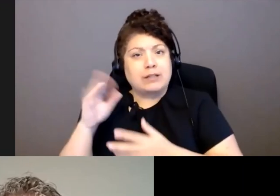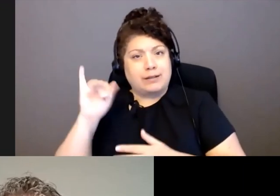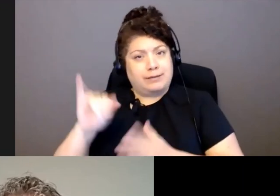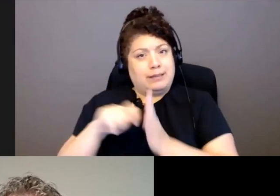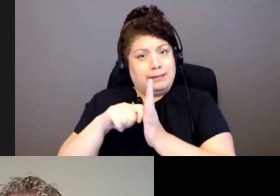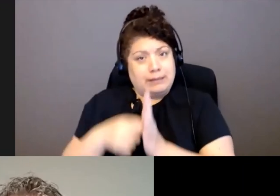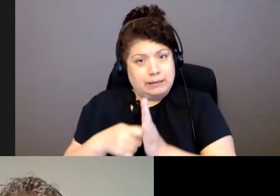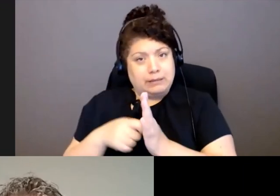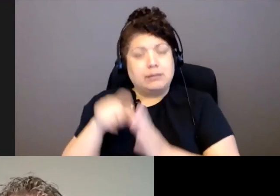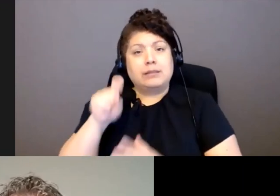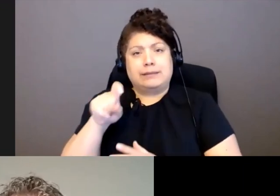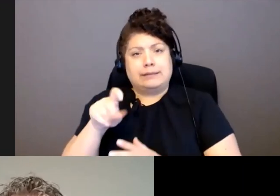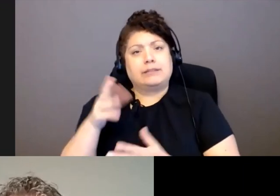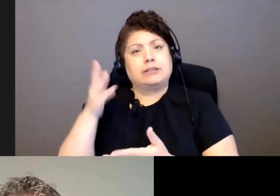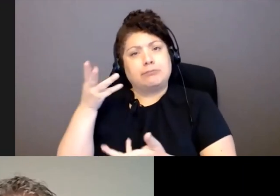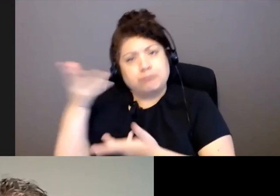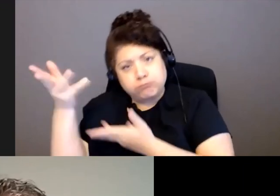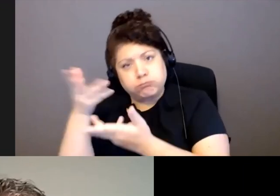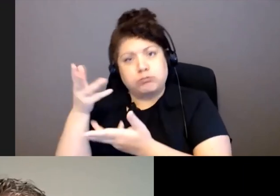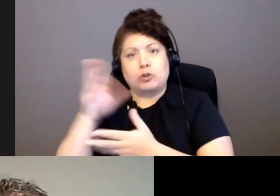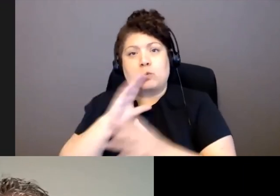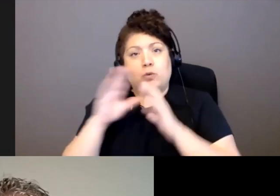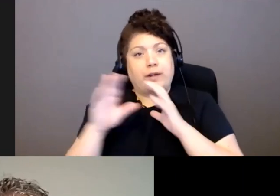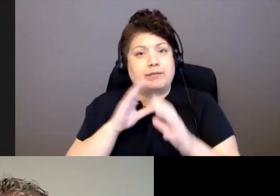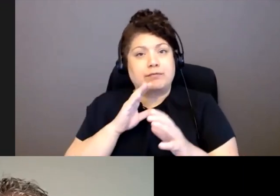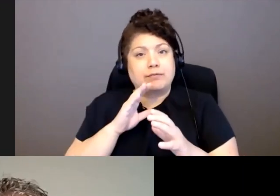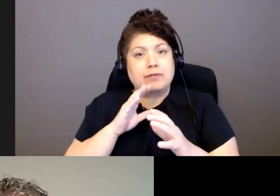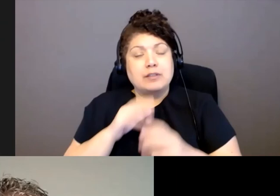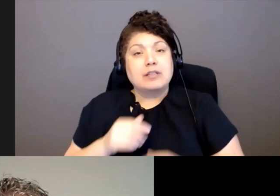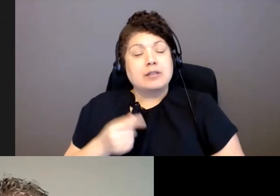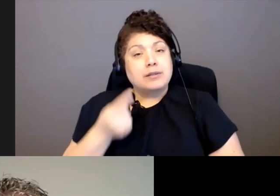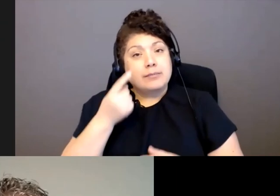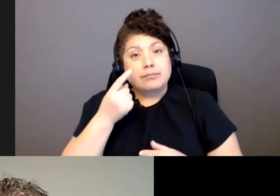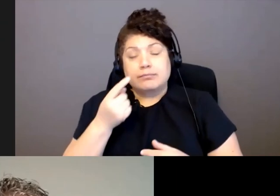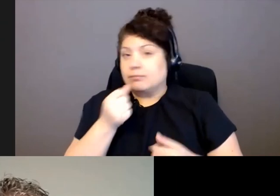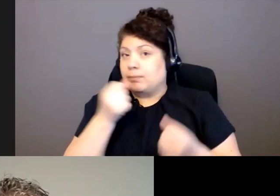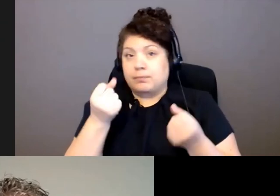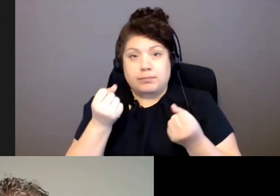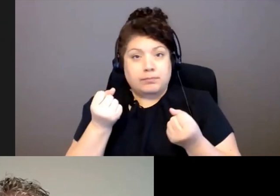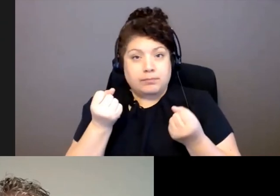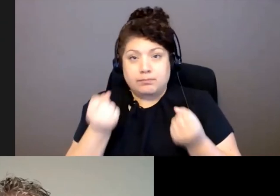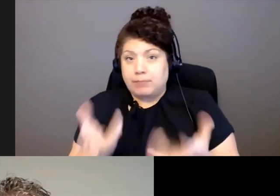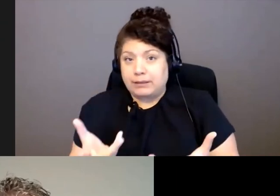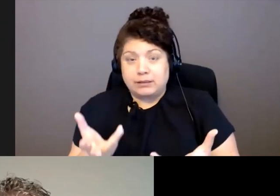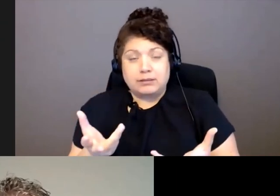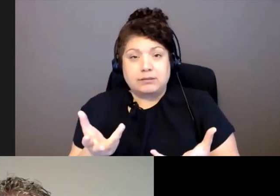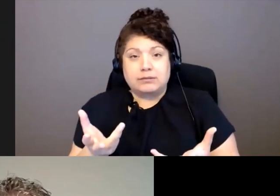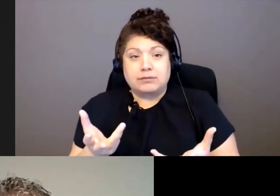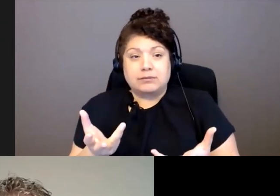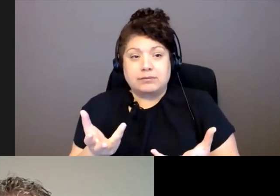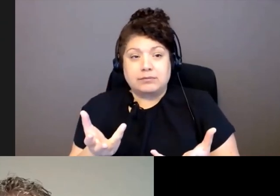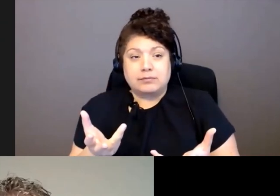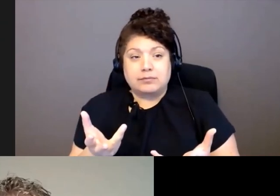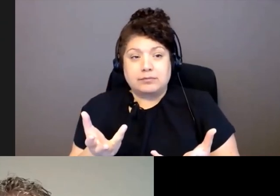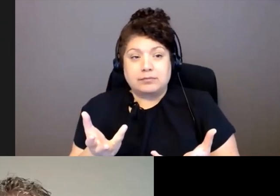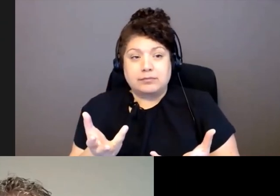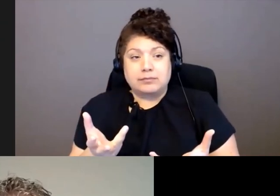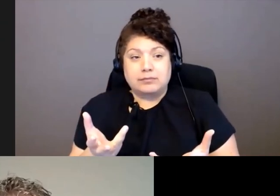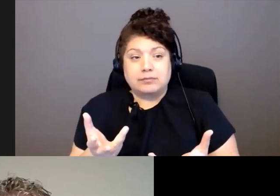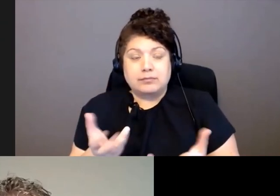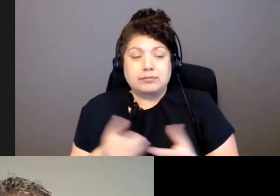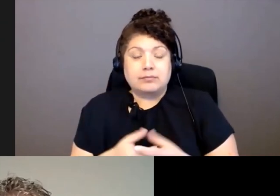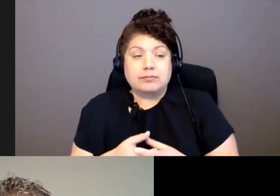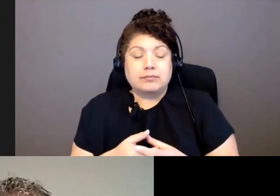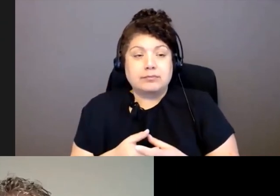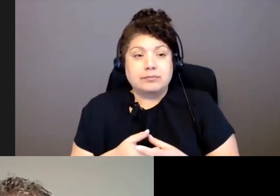elders. I see that there's not too many, many things that, you know, that they're